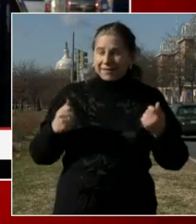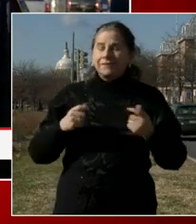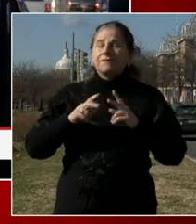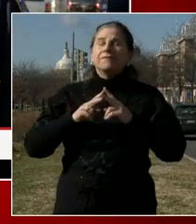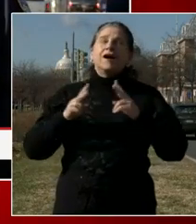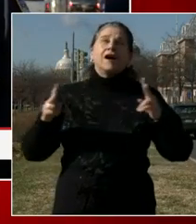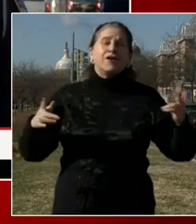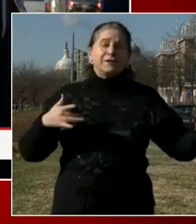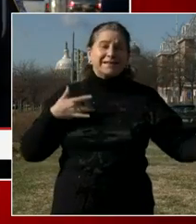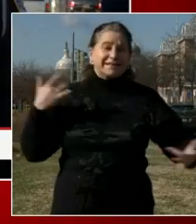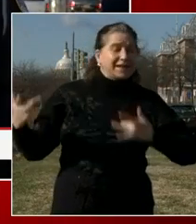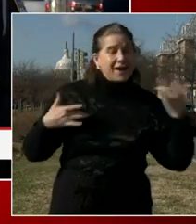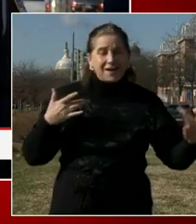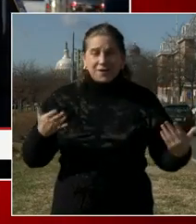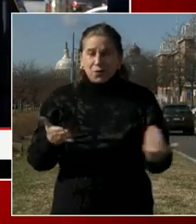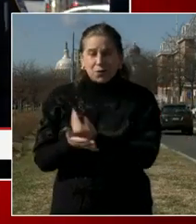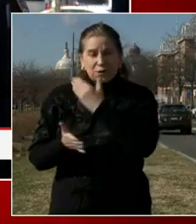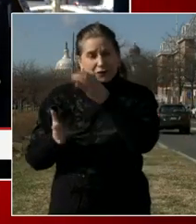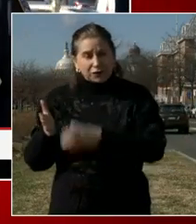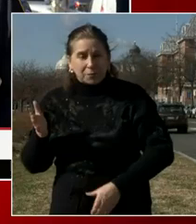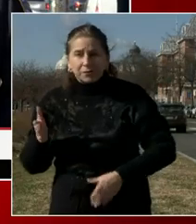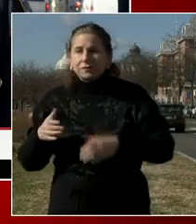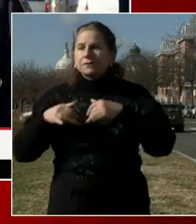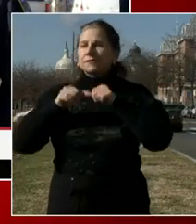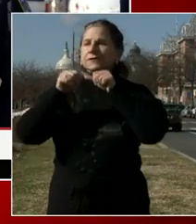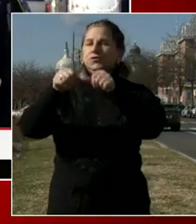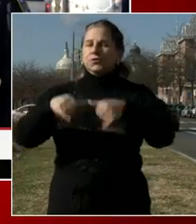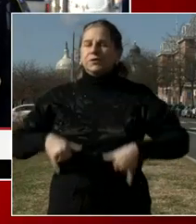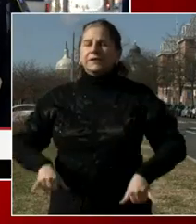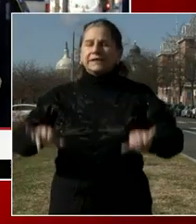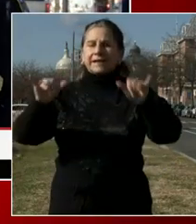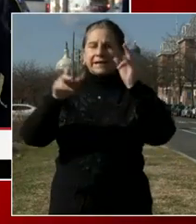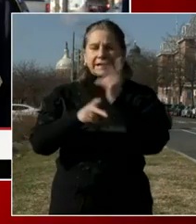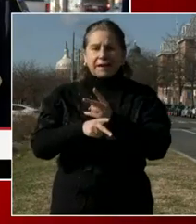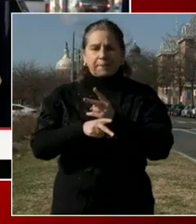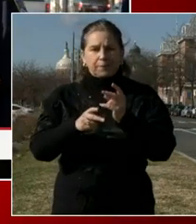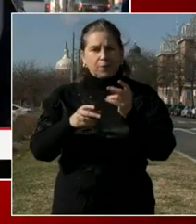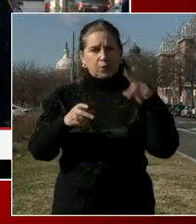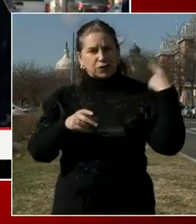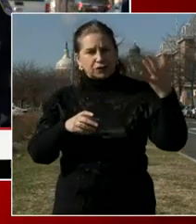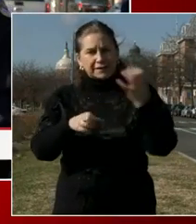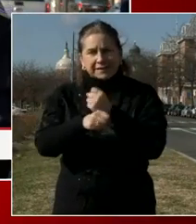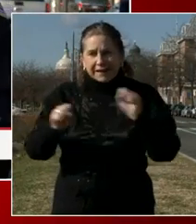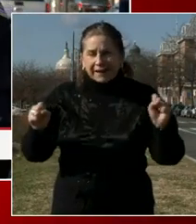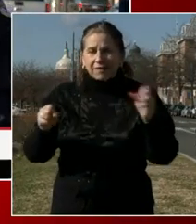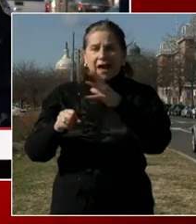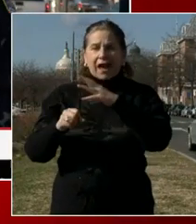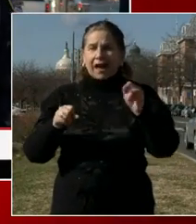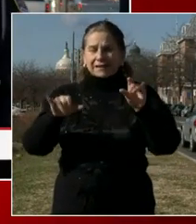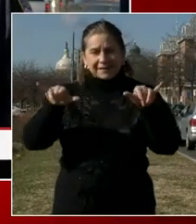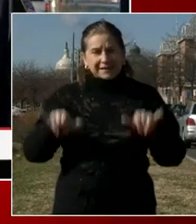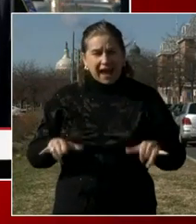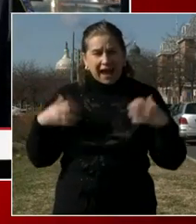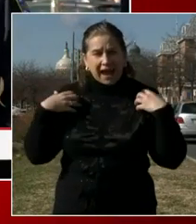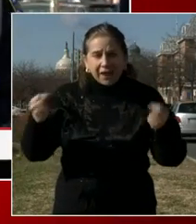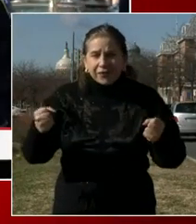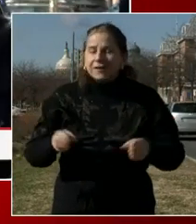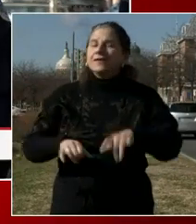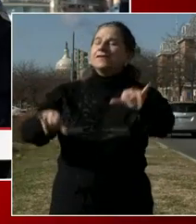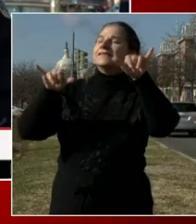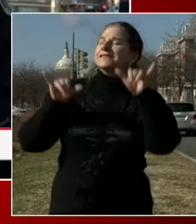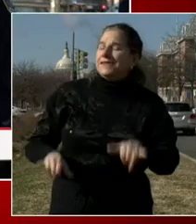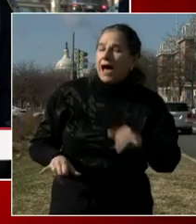health and safety of our country, people are making the right choice to stay at home and watch the events virtually.